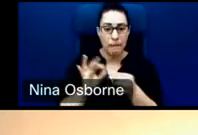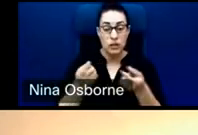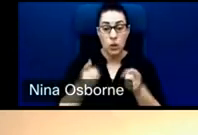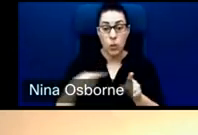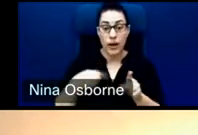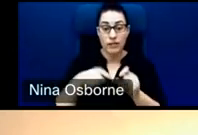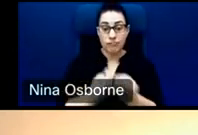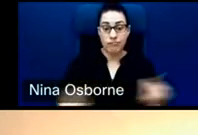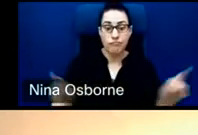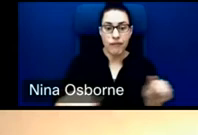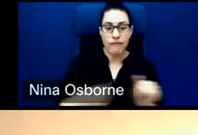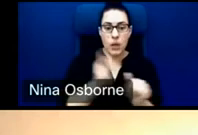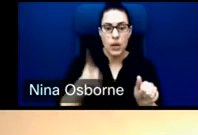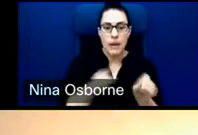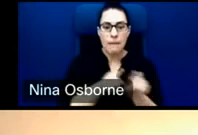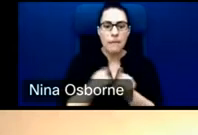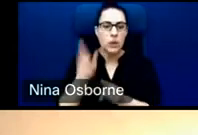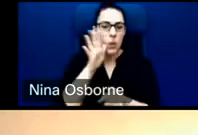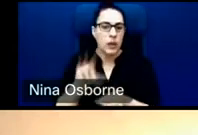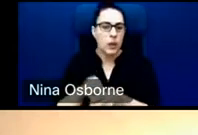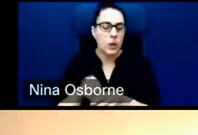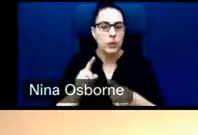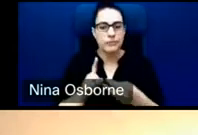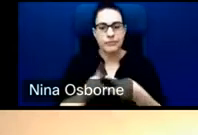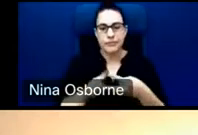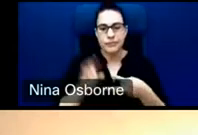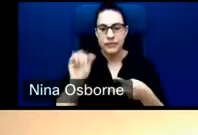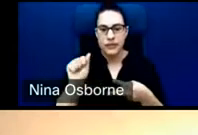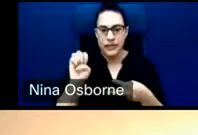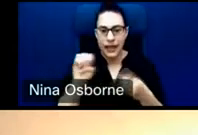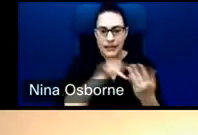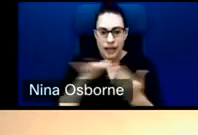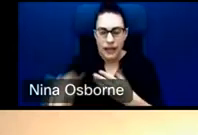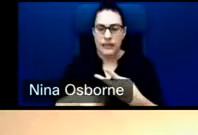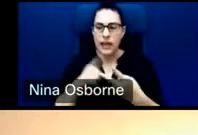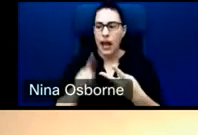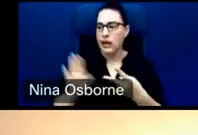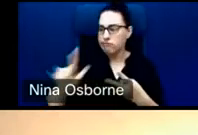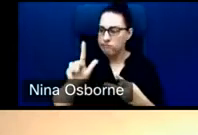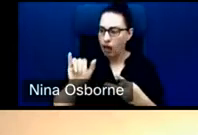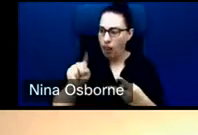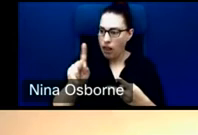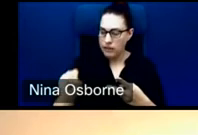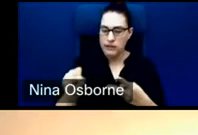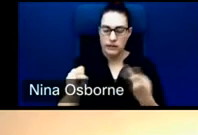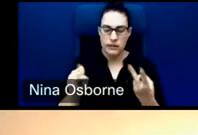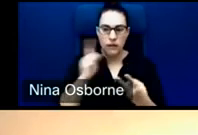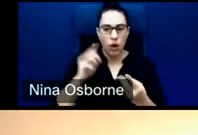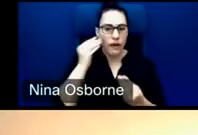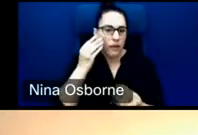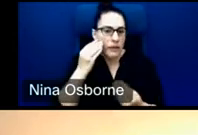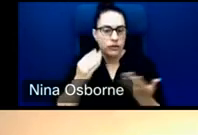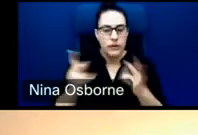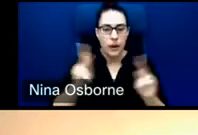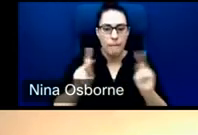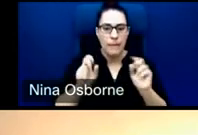send out the case study and the links to all of the great information you provided so that people can learn a little bit about, you know, a little bit